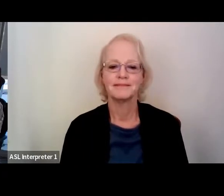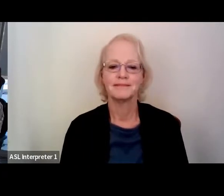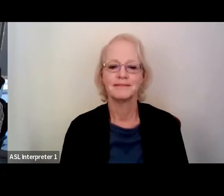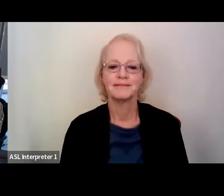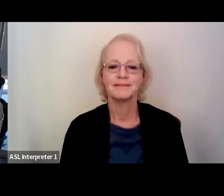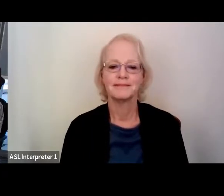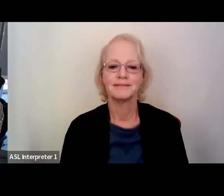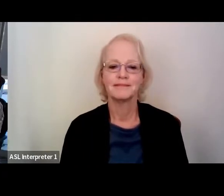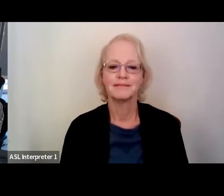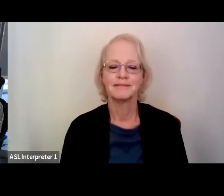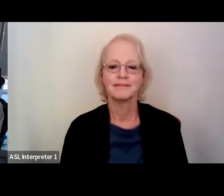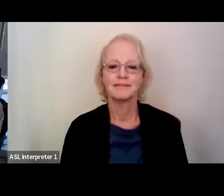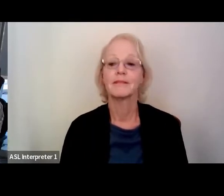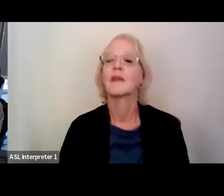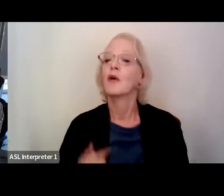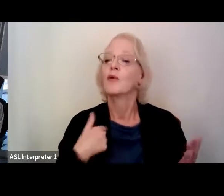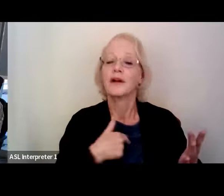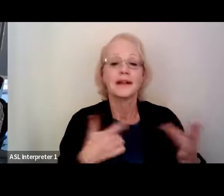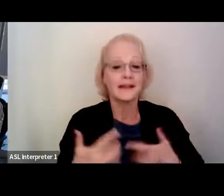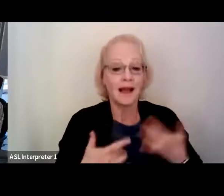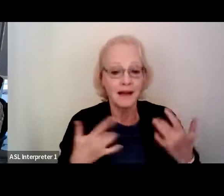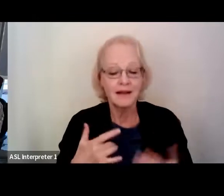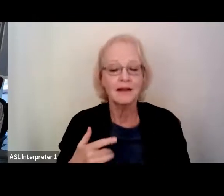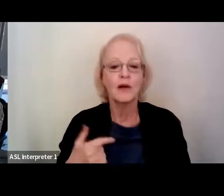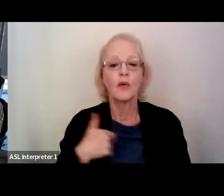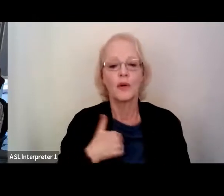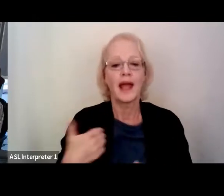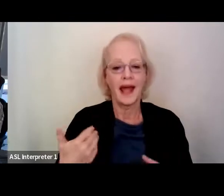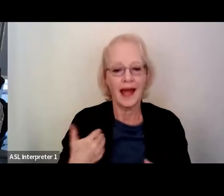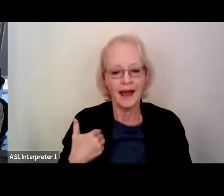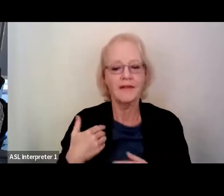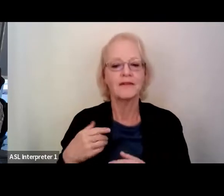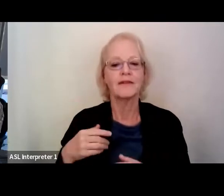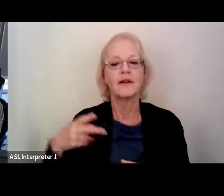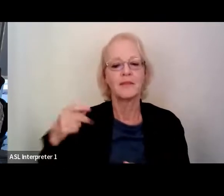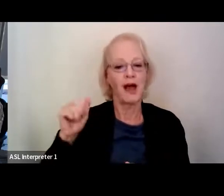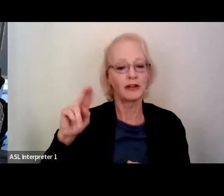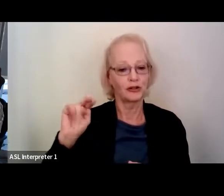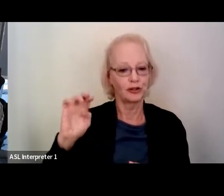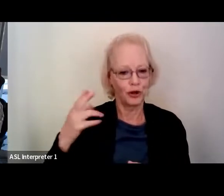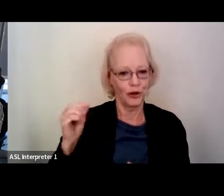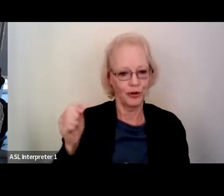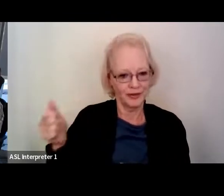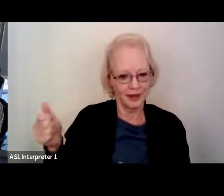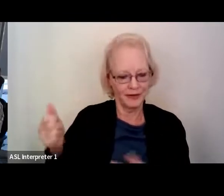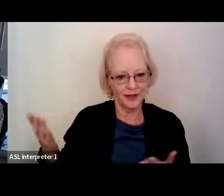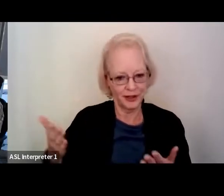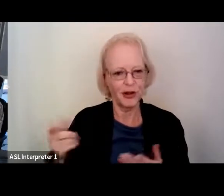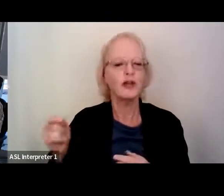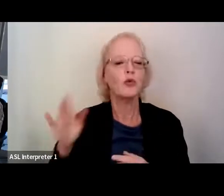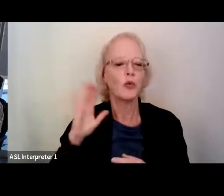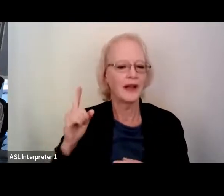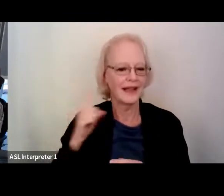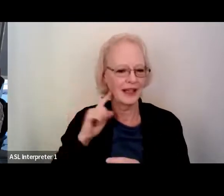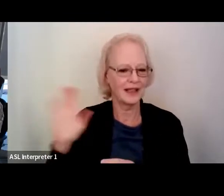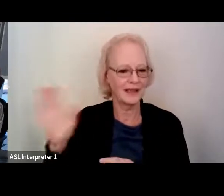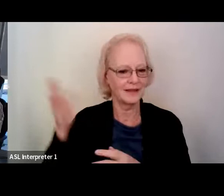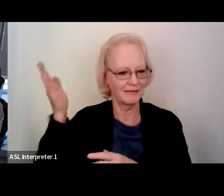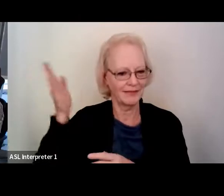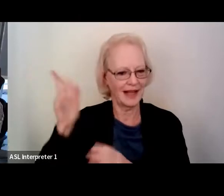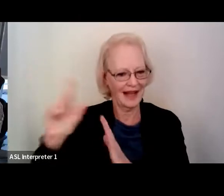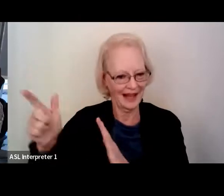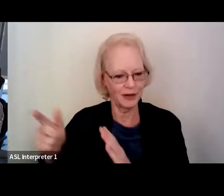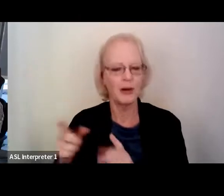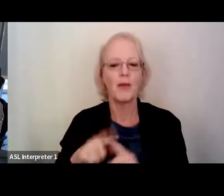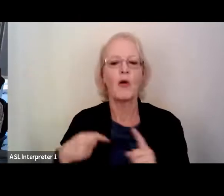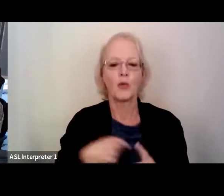And we're excited to be joined here by the legend himself, Pancho. So you'll hear from him shortly, but we'll get started on with our